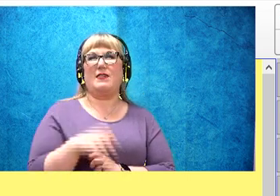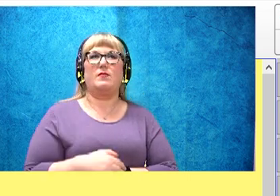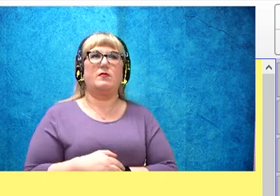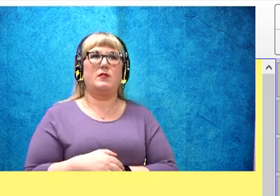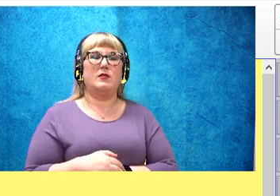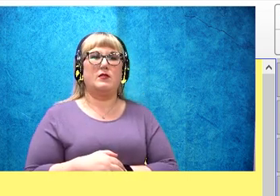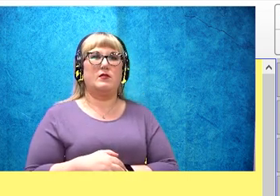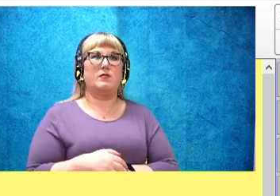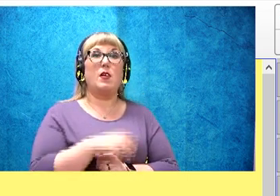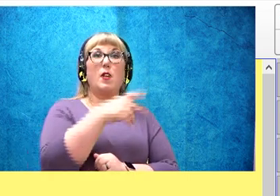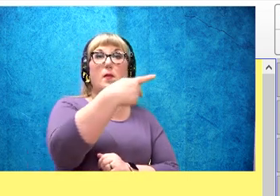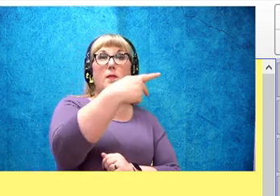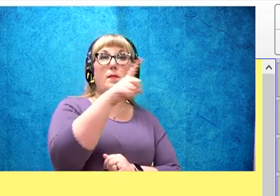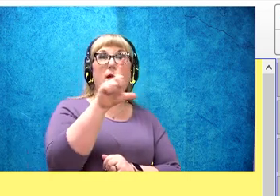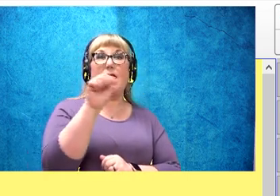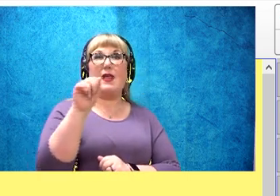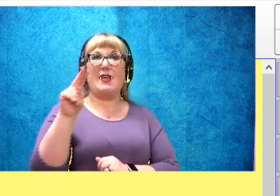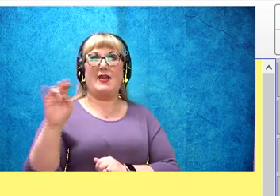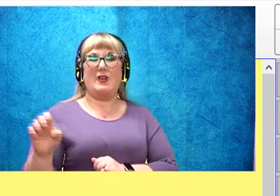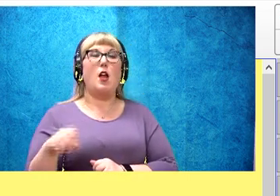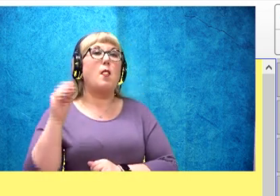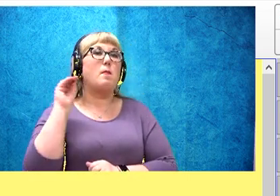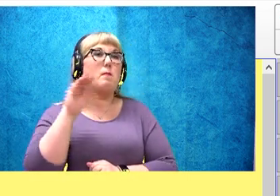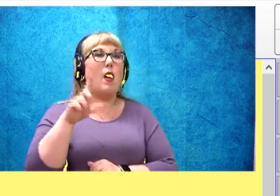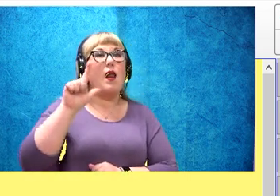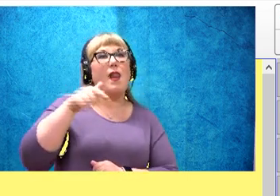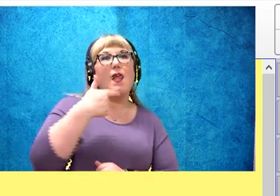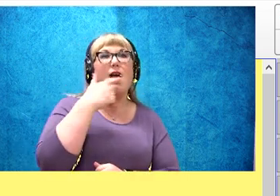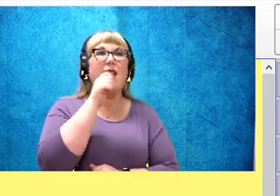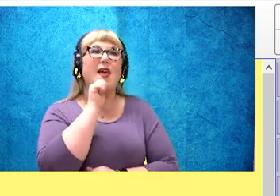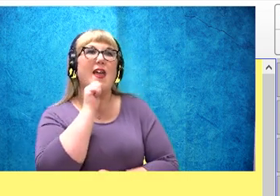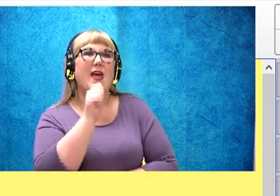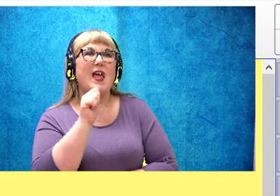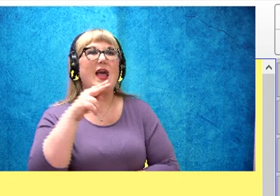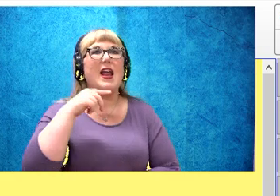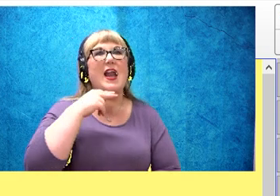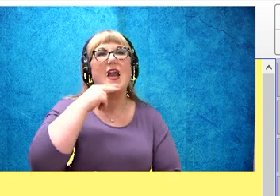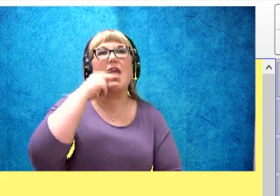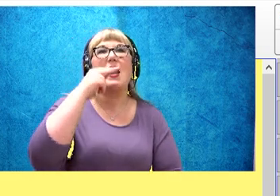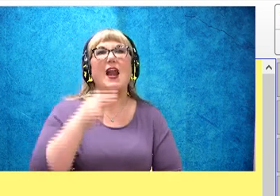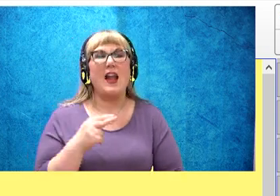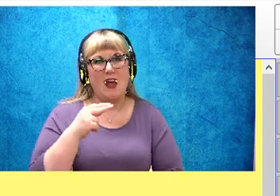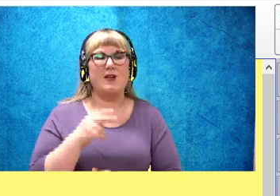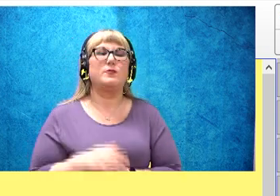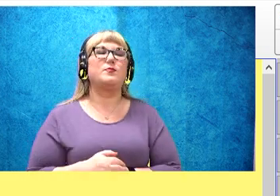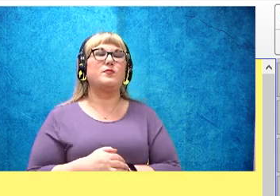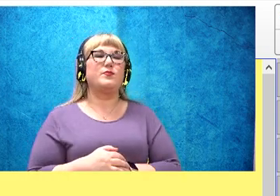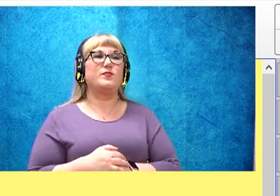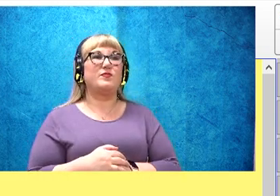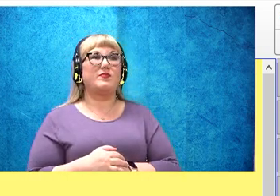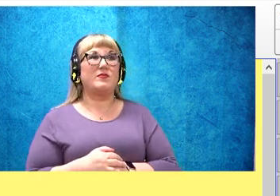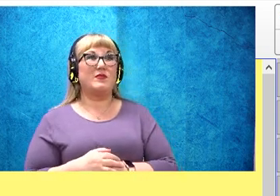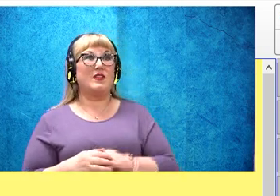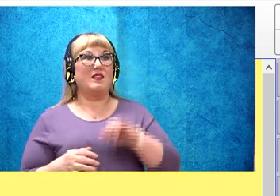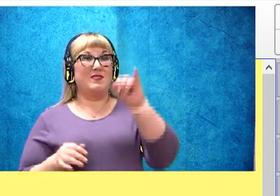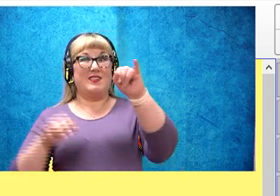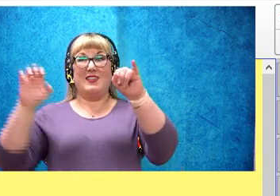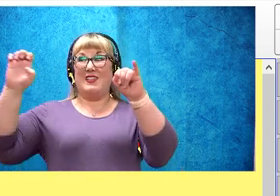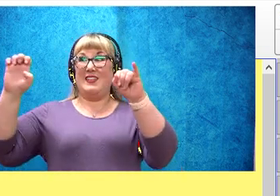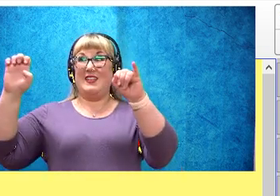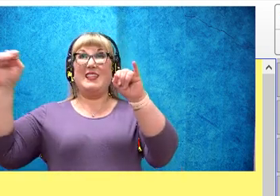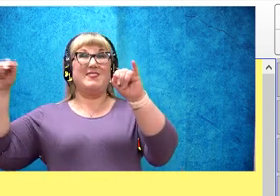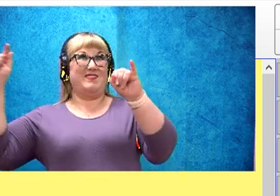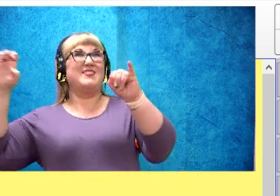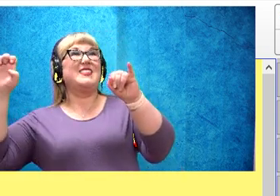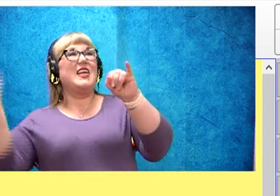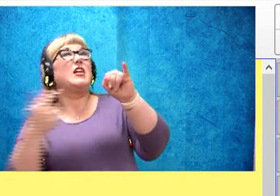A said its name. Plain. The next word, Magic E is giving the vowel to the letter I to say its name,